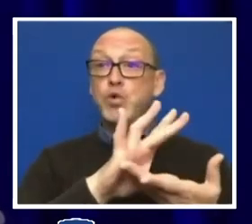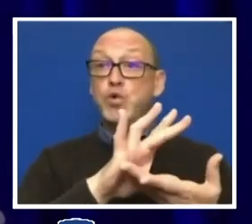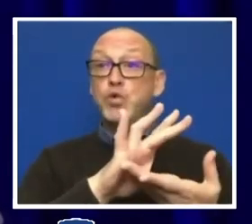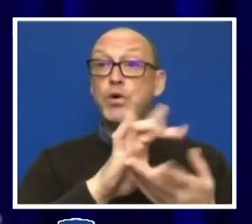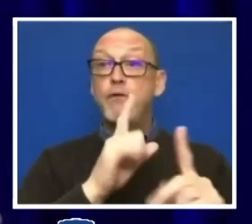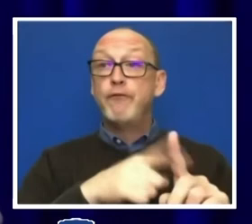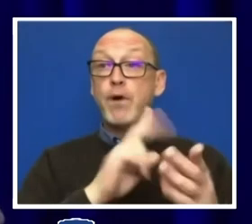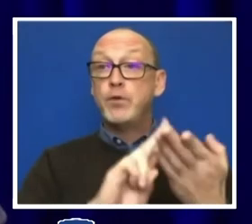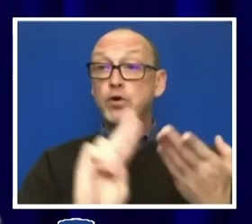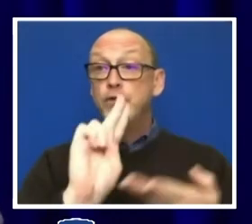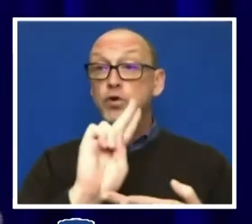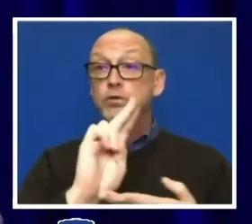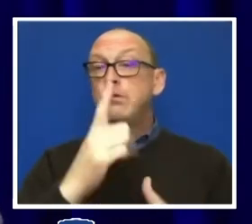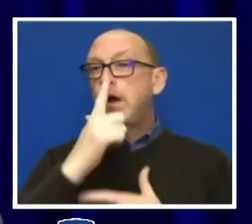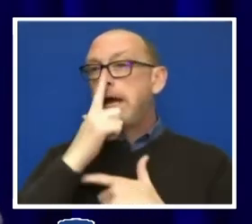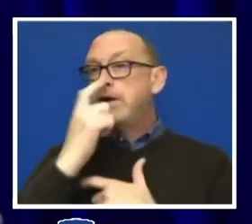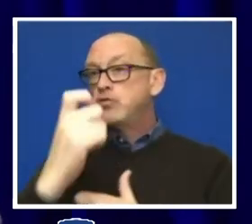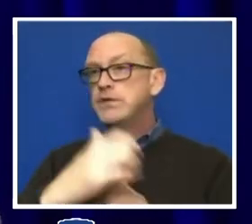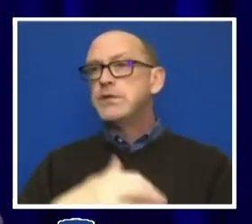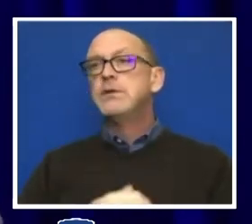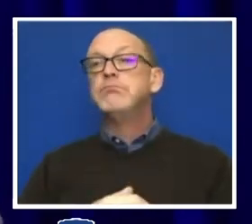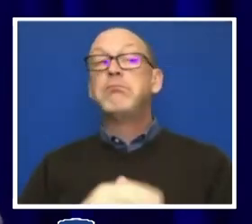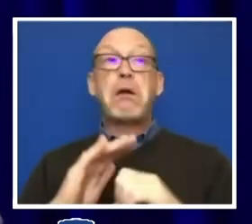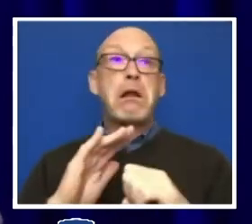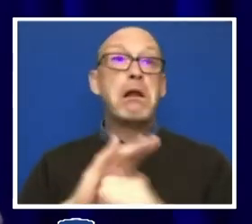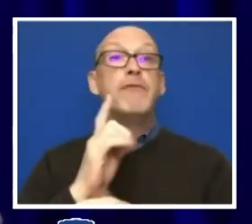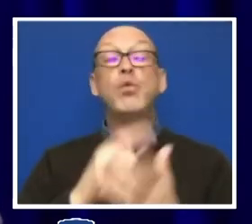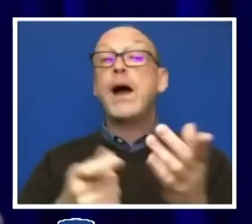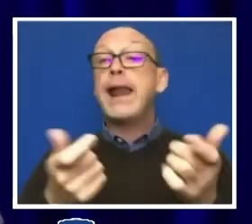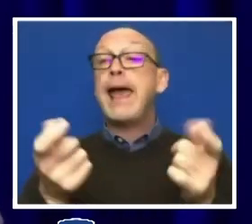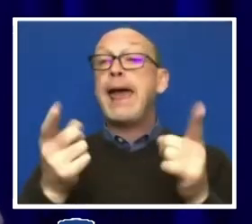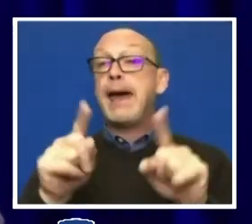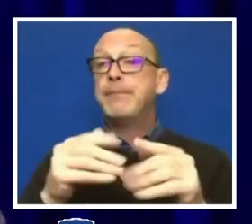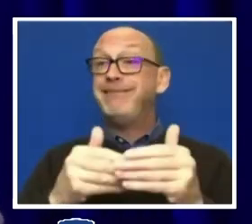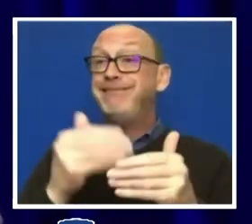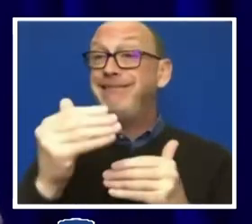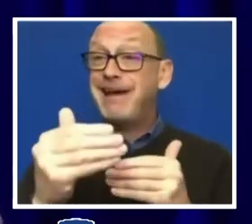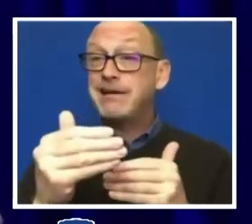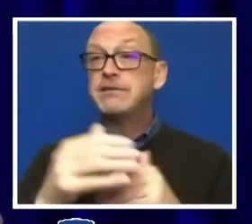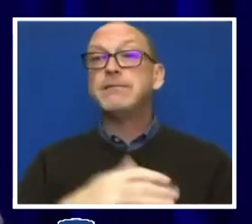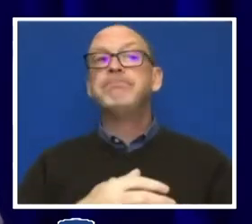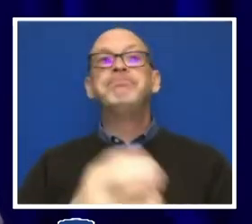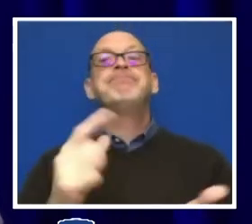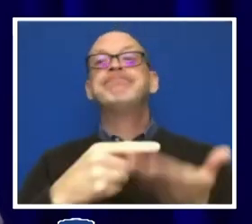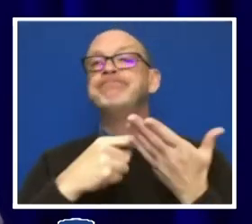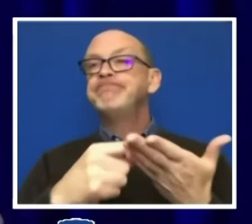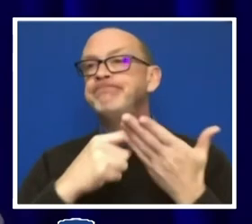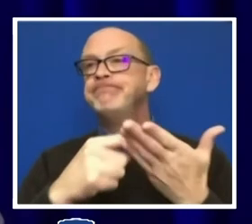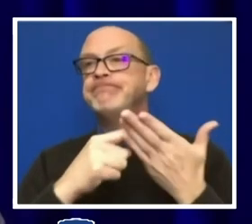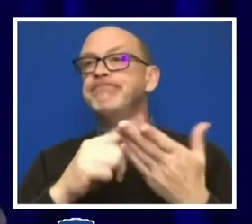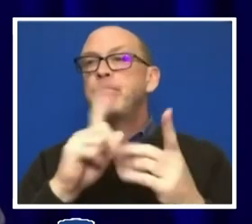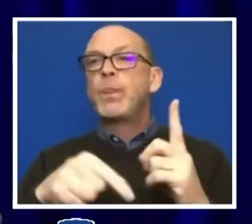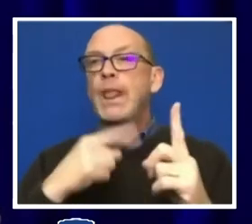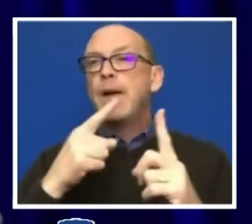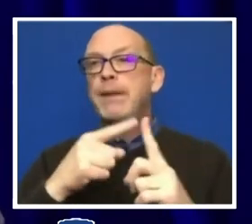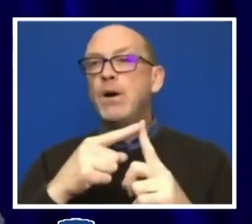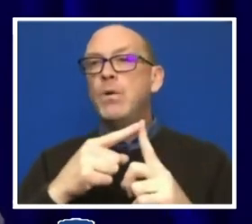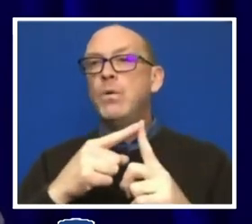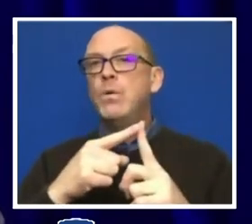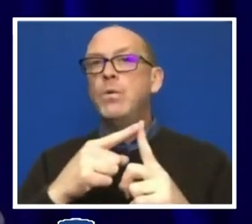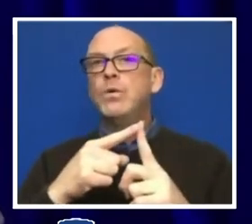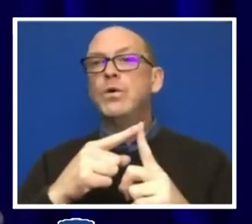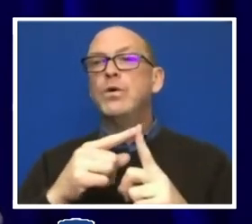Interestingly enough, what followed was a discussion about freedom of